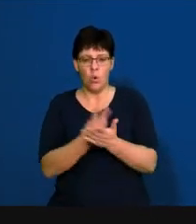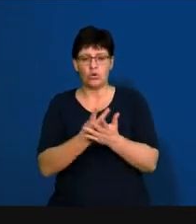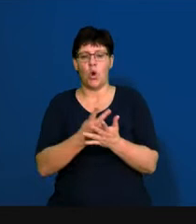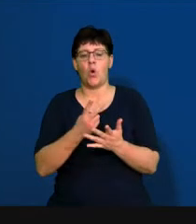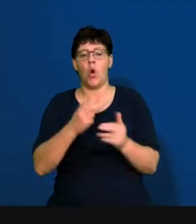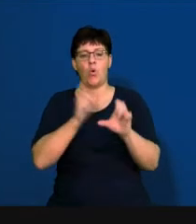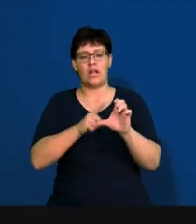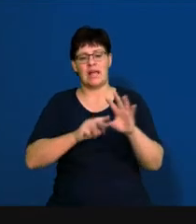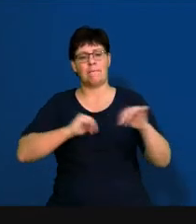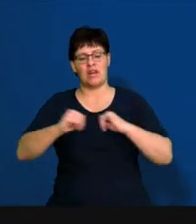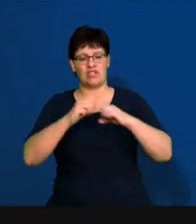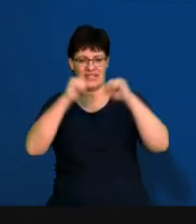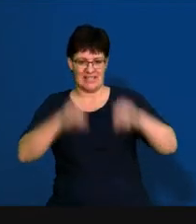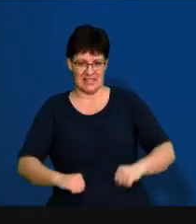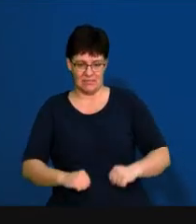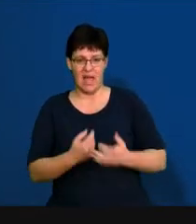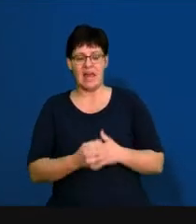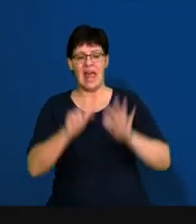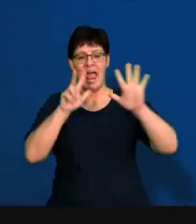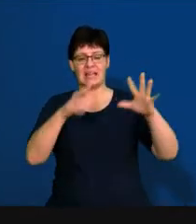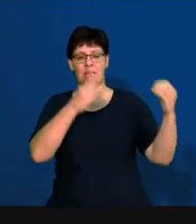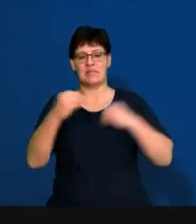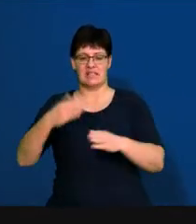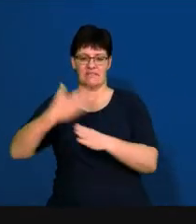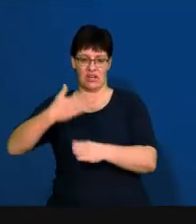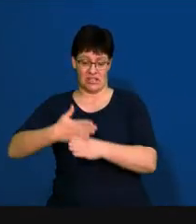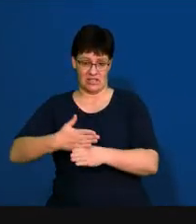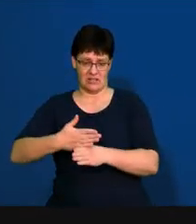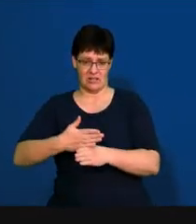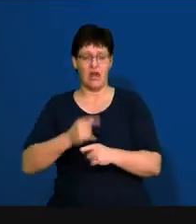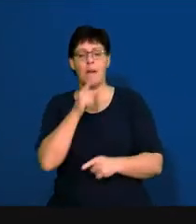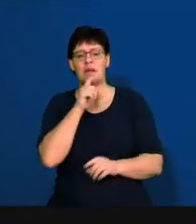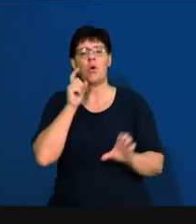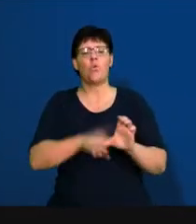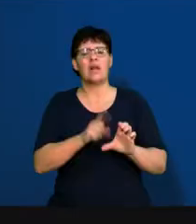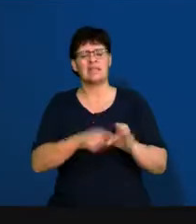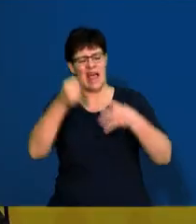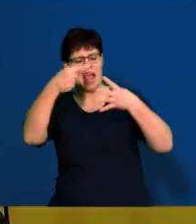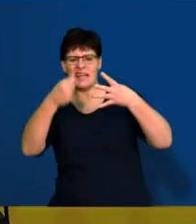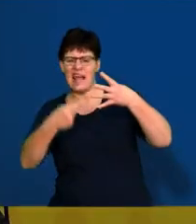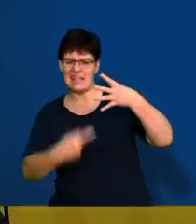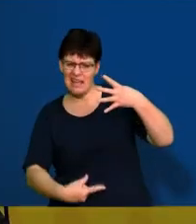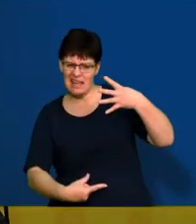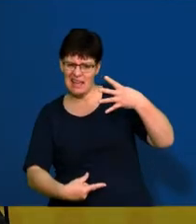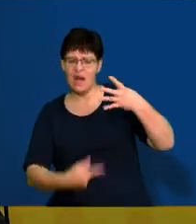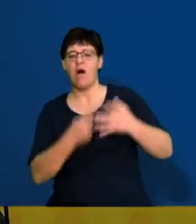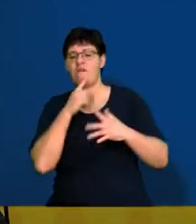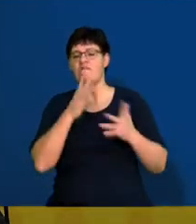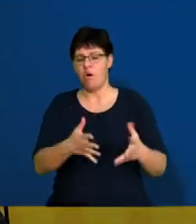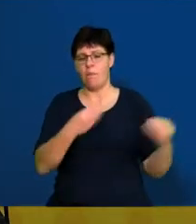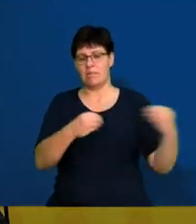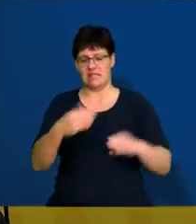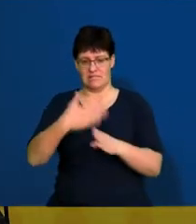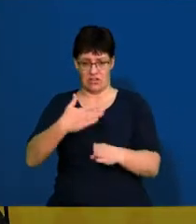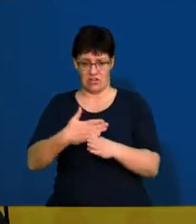system, and then finally the eight business functions, and what are the quality indicators for the different business functions.